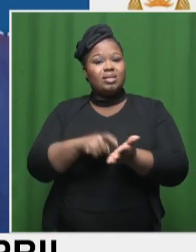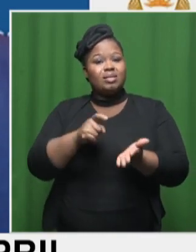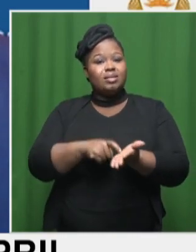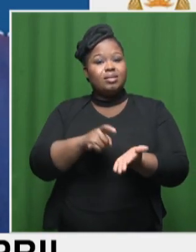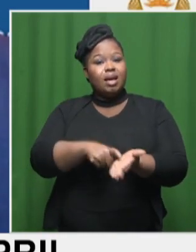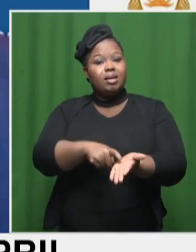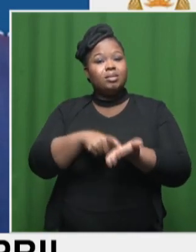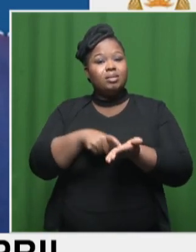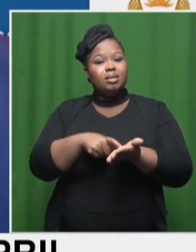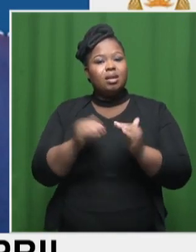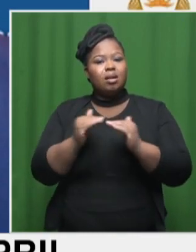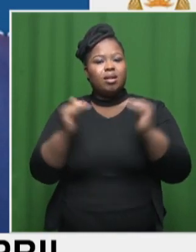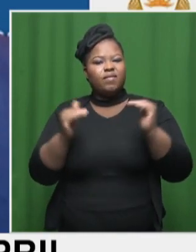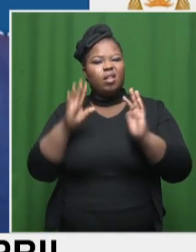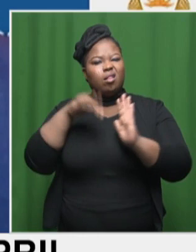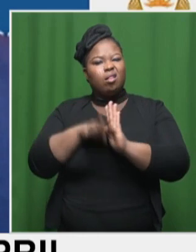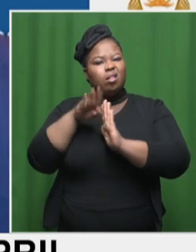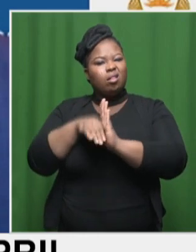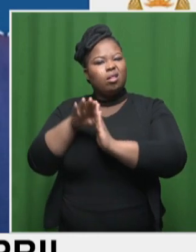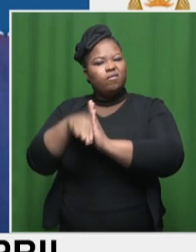also inflation?